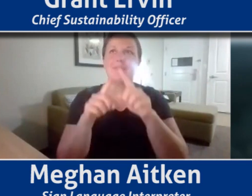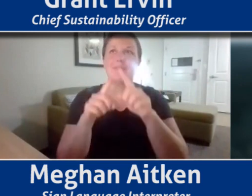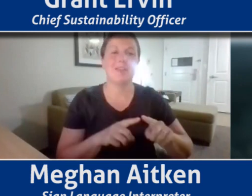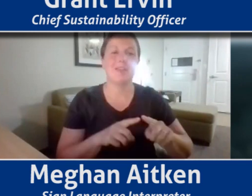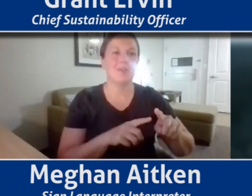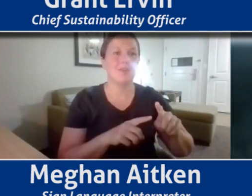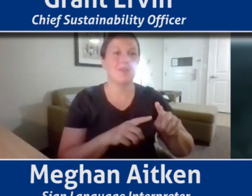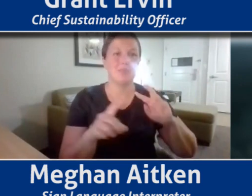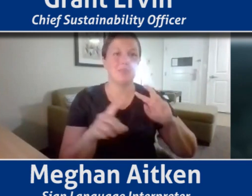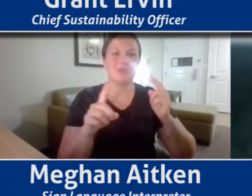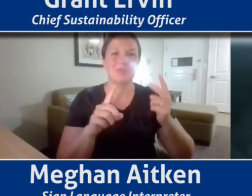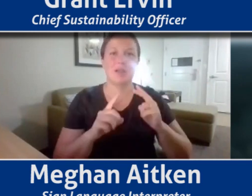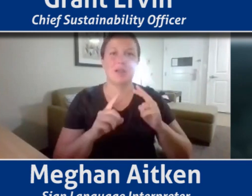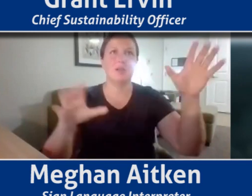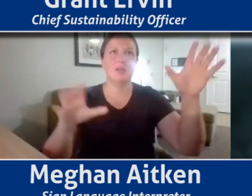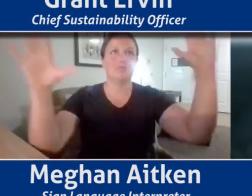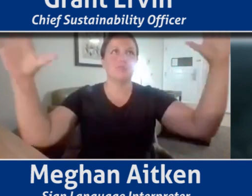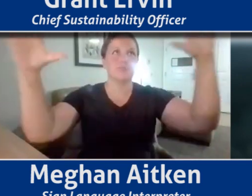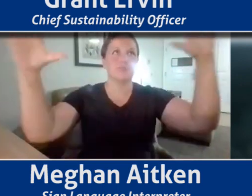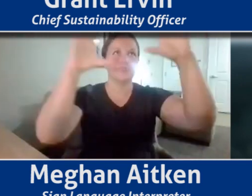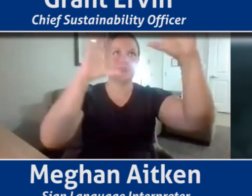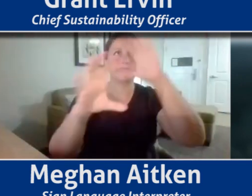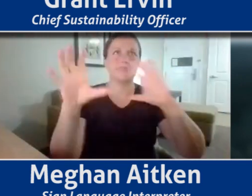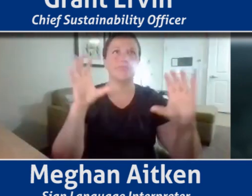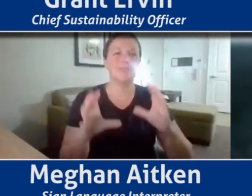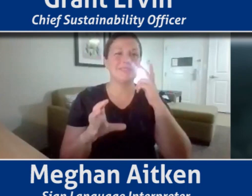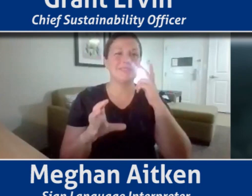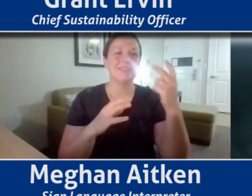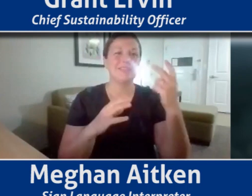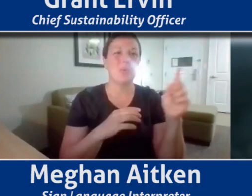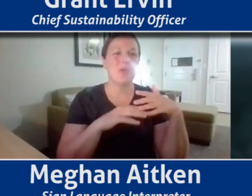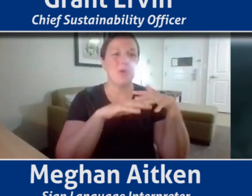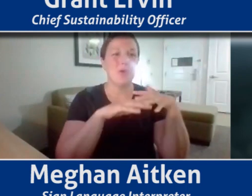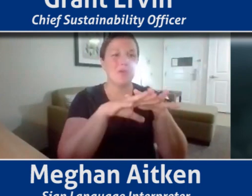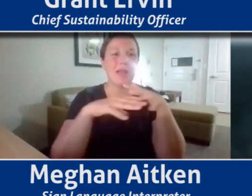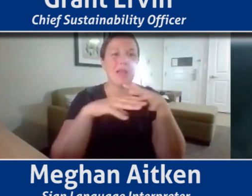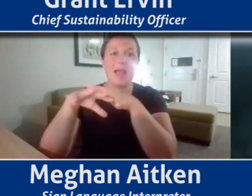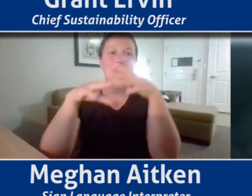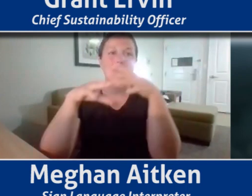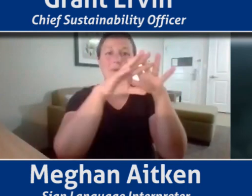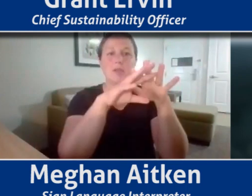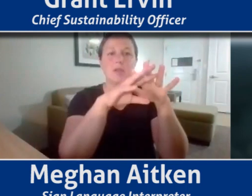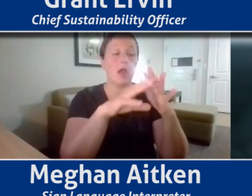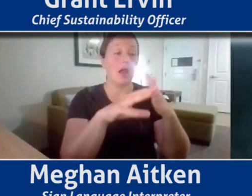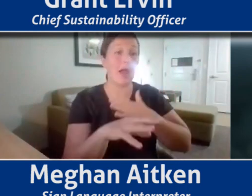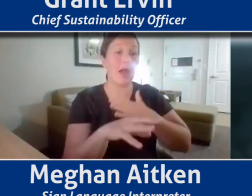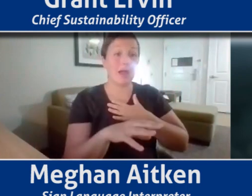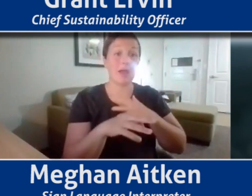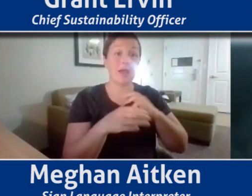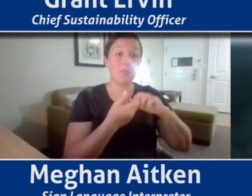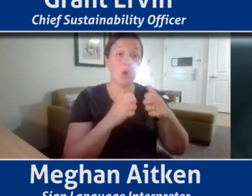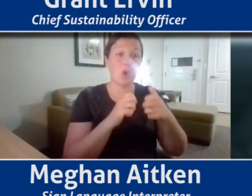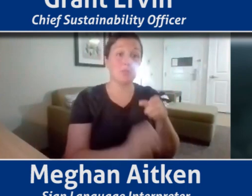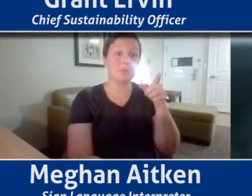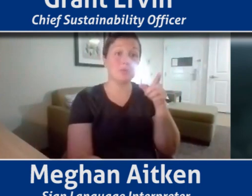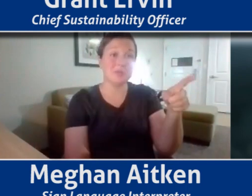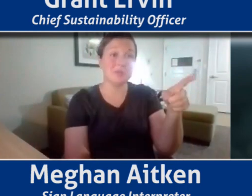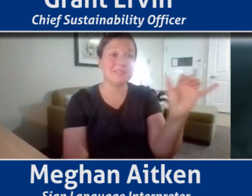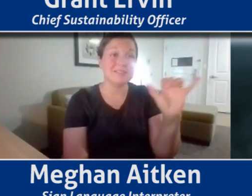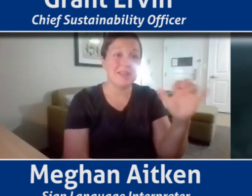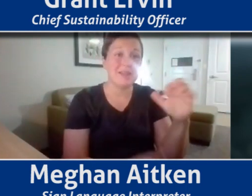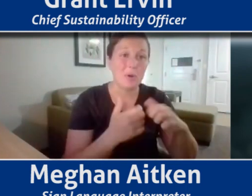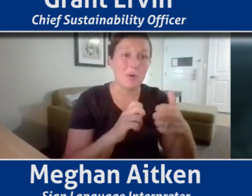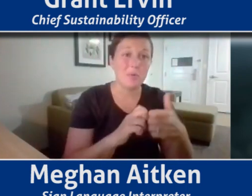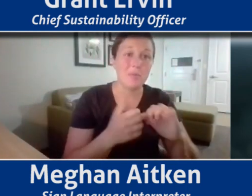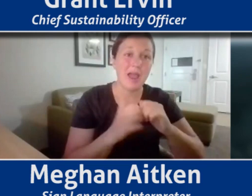able to then start to prioritize, oh, Hey, this is a problem in my shop. It's a problem in your shop. How do we start to work together to develop